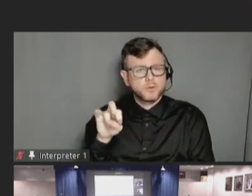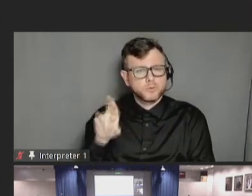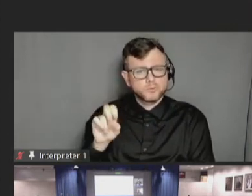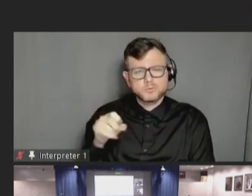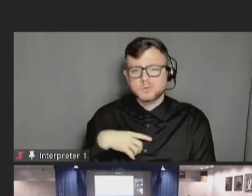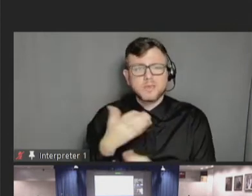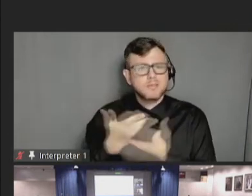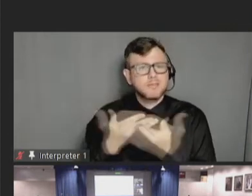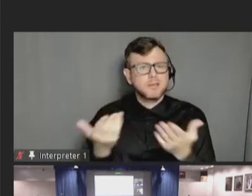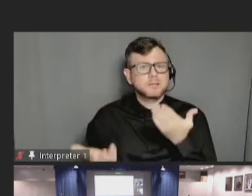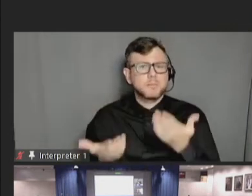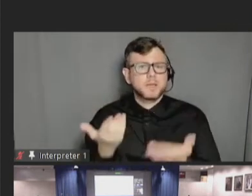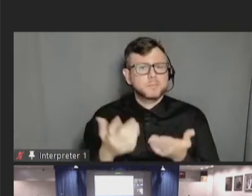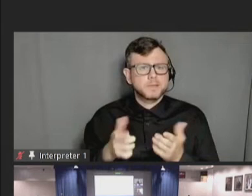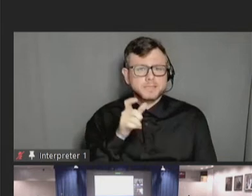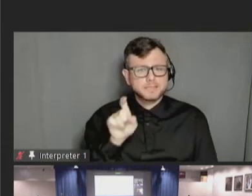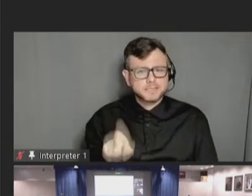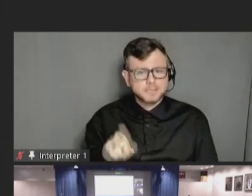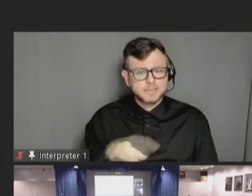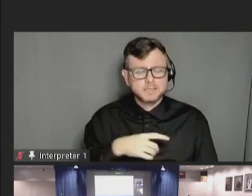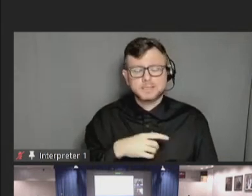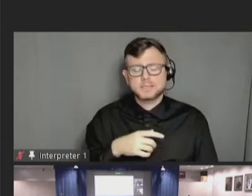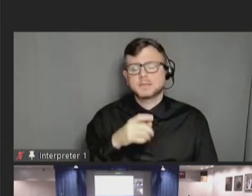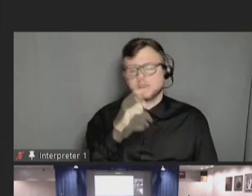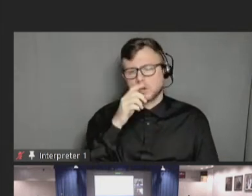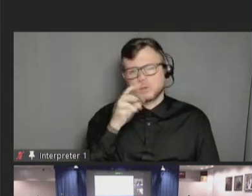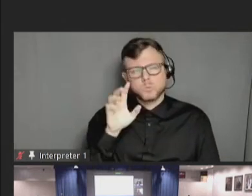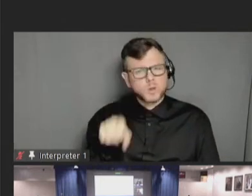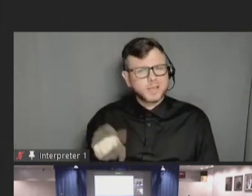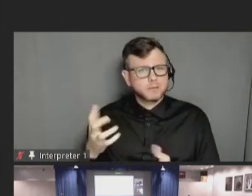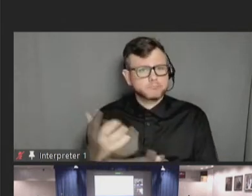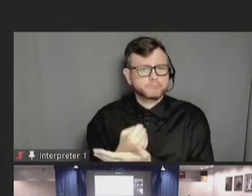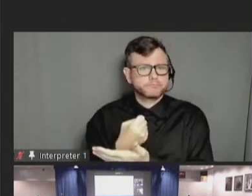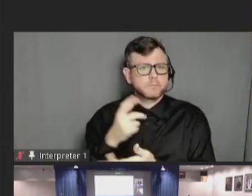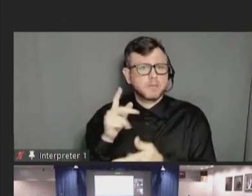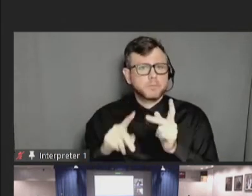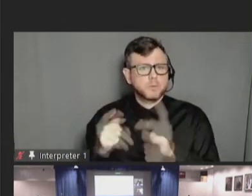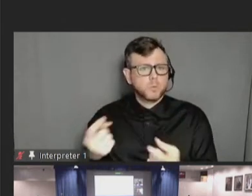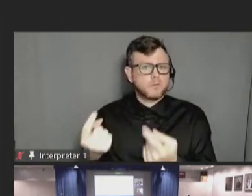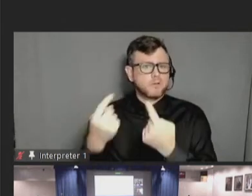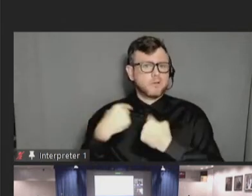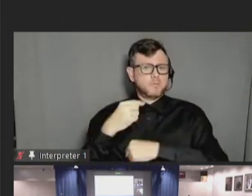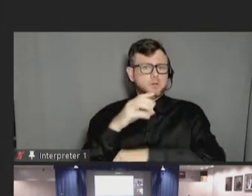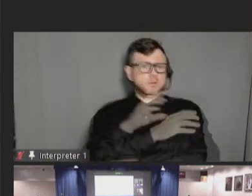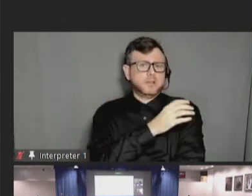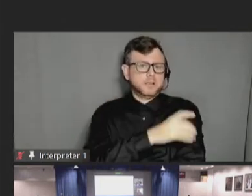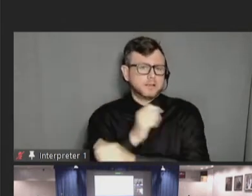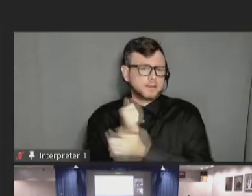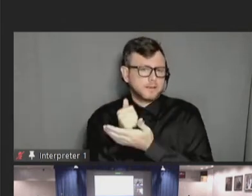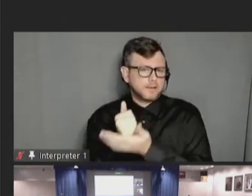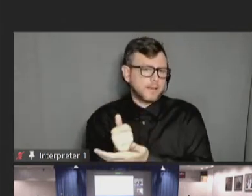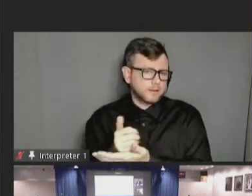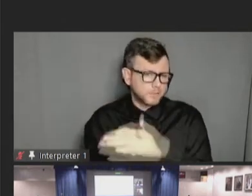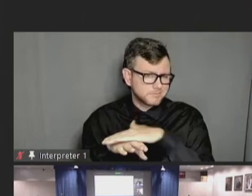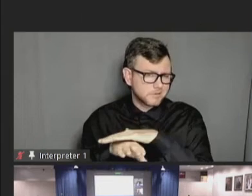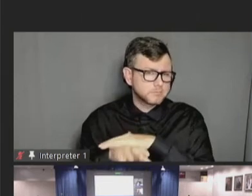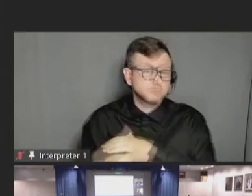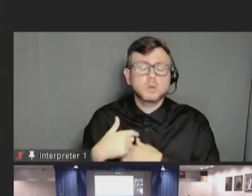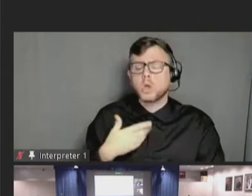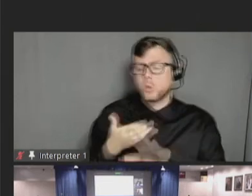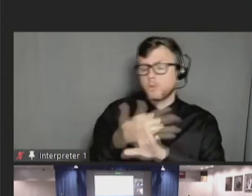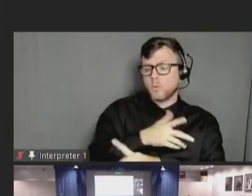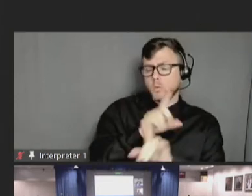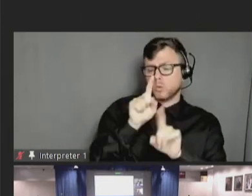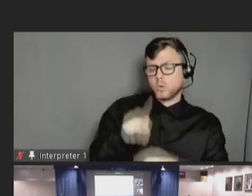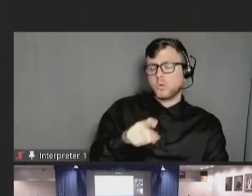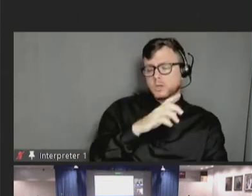might be useful or needed for people coming to the clinic. So, for example, before going for the shot, helping